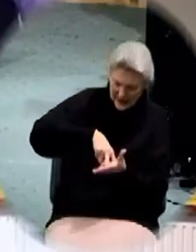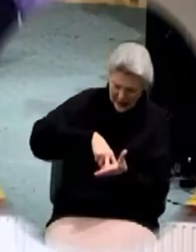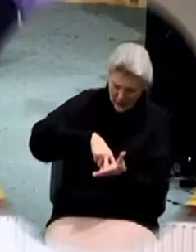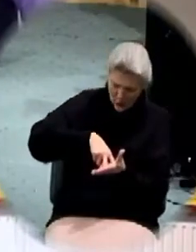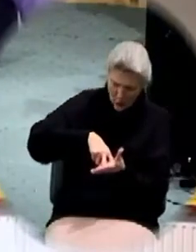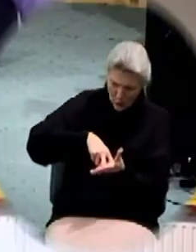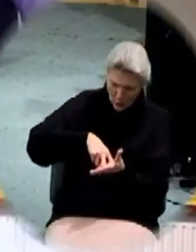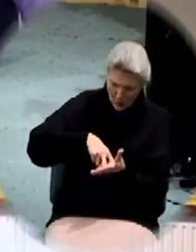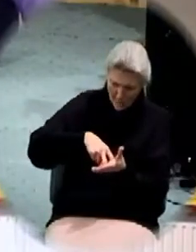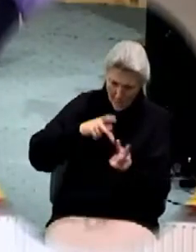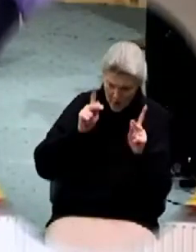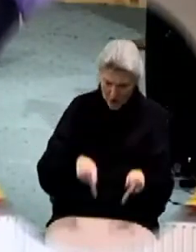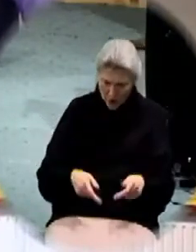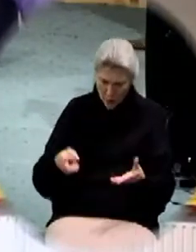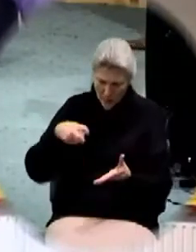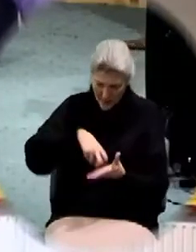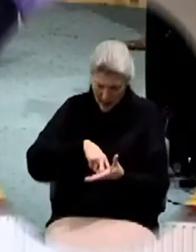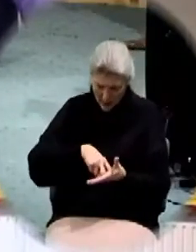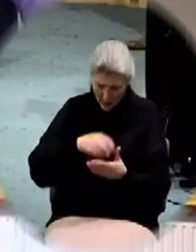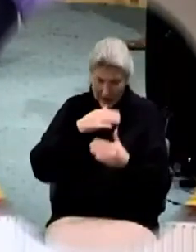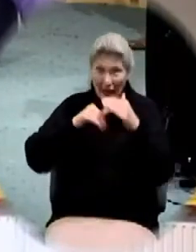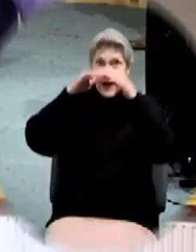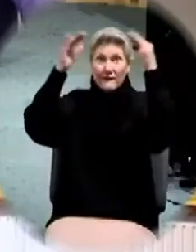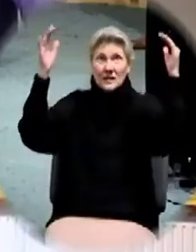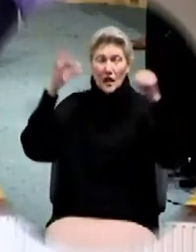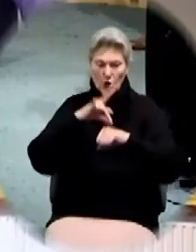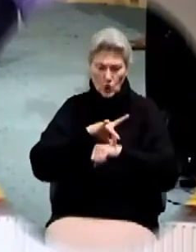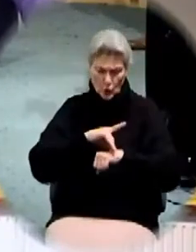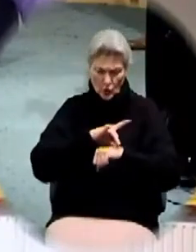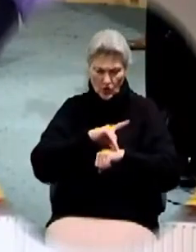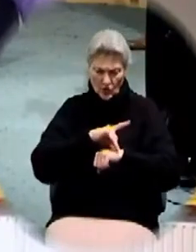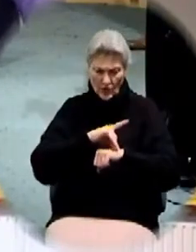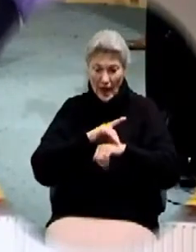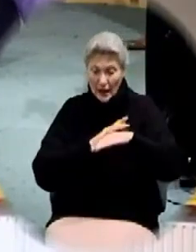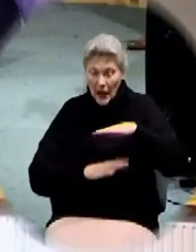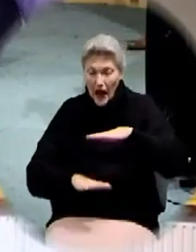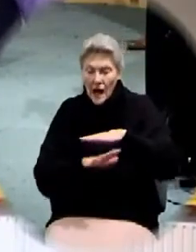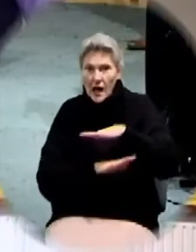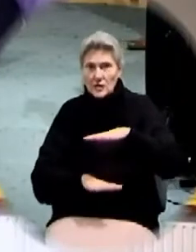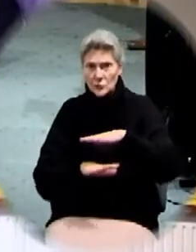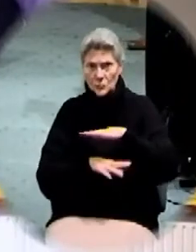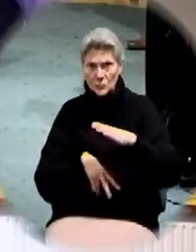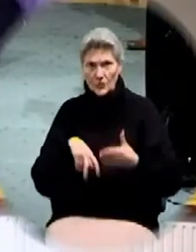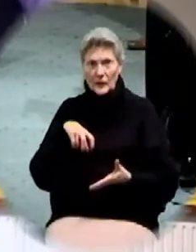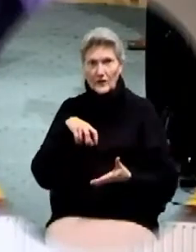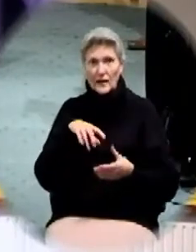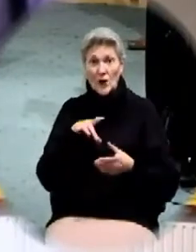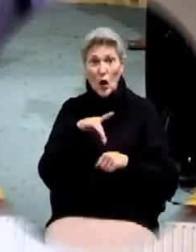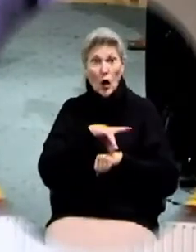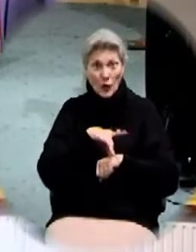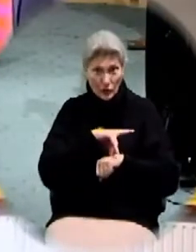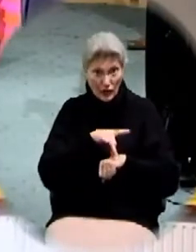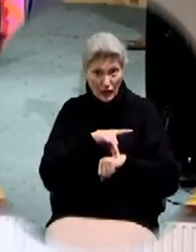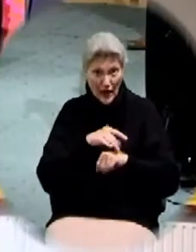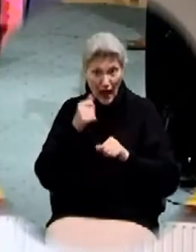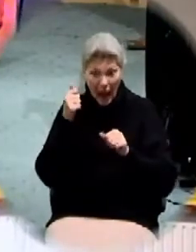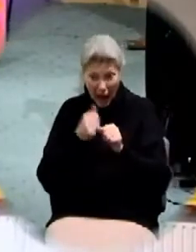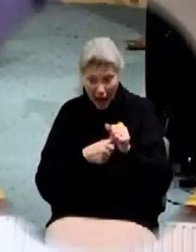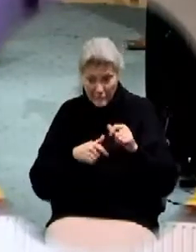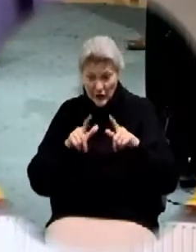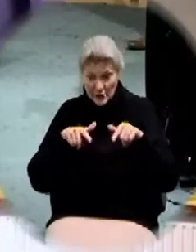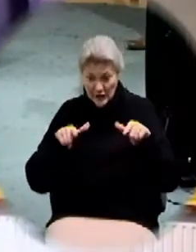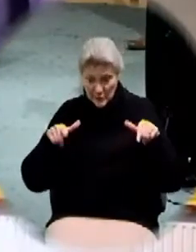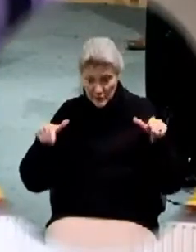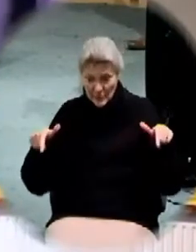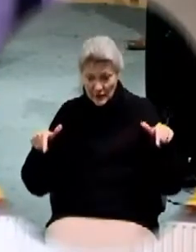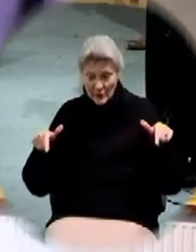in heaven and on earth and under the earth and every tongue and knowledge that